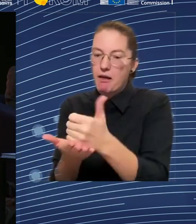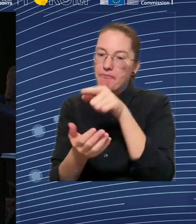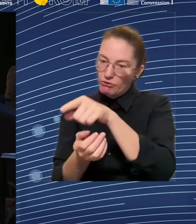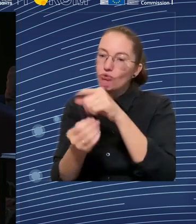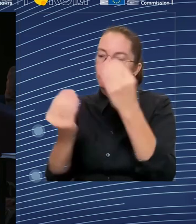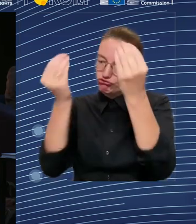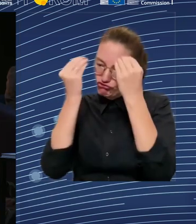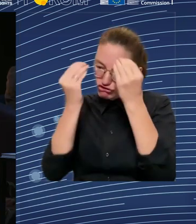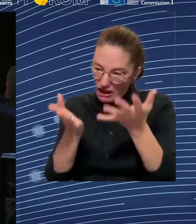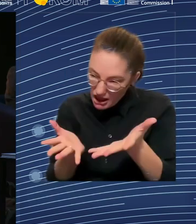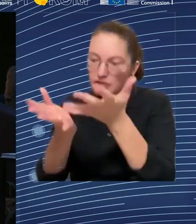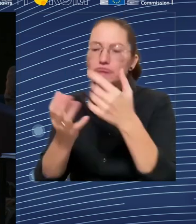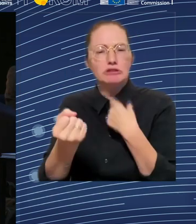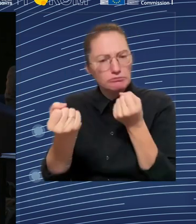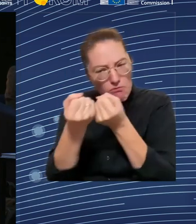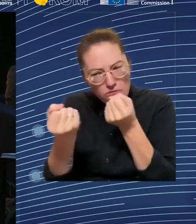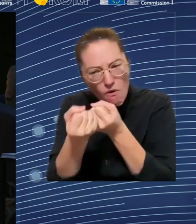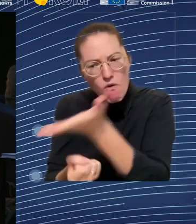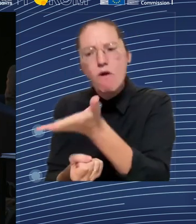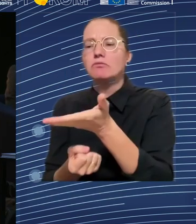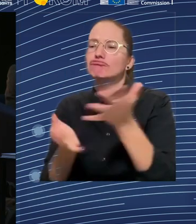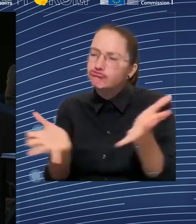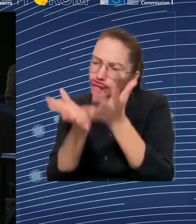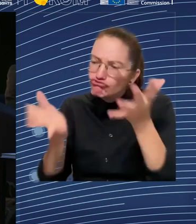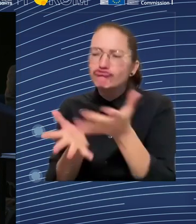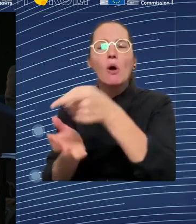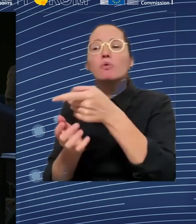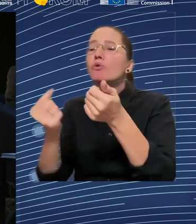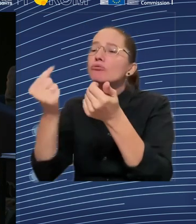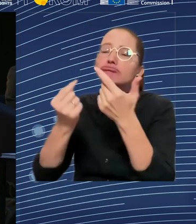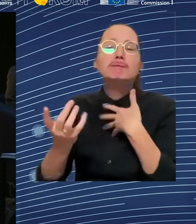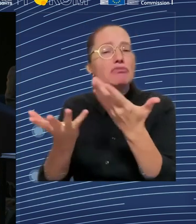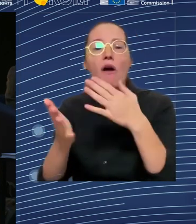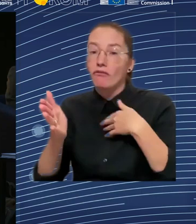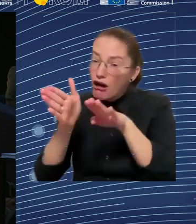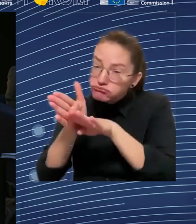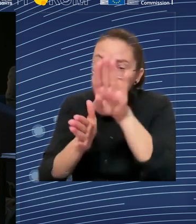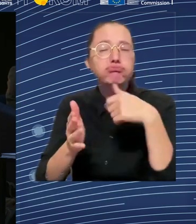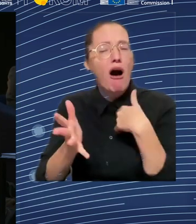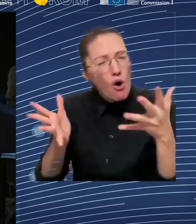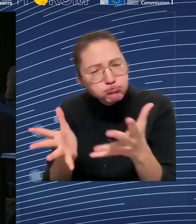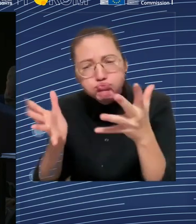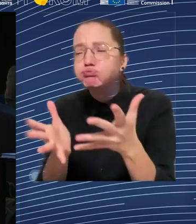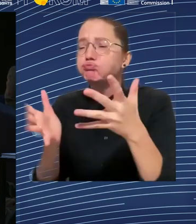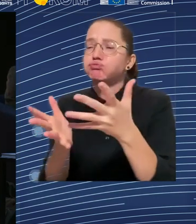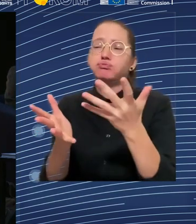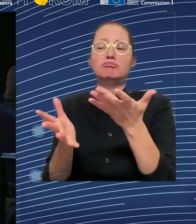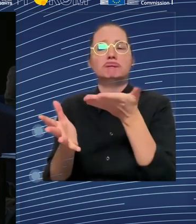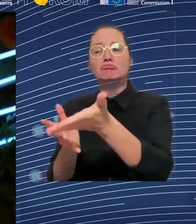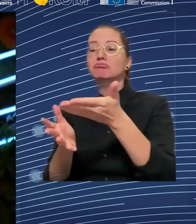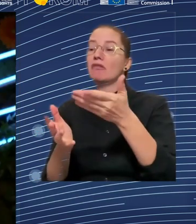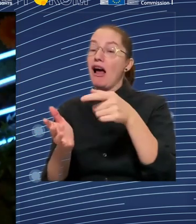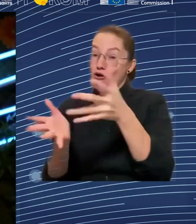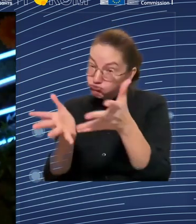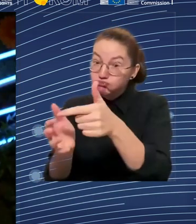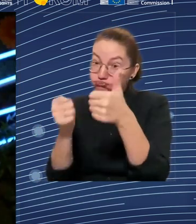-based stuff. It needs to be much more participative. The union needs to be involved, they need to get the information, and the workers need to have,